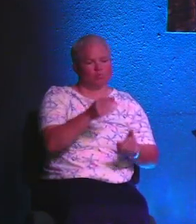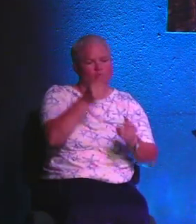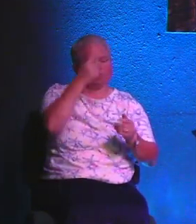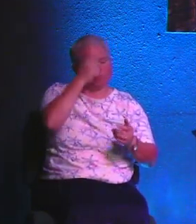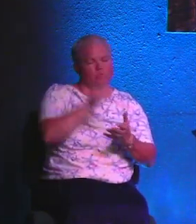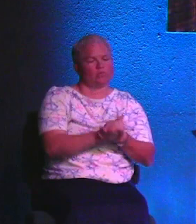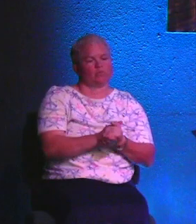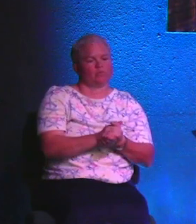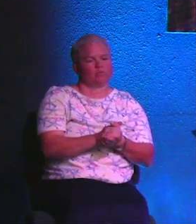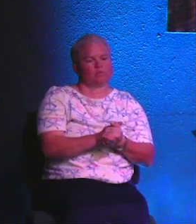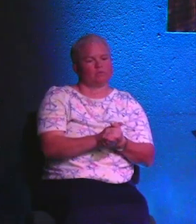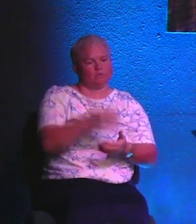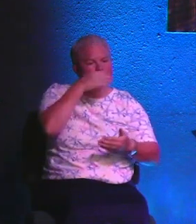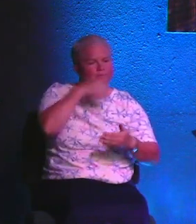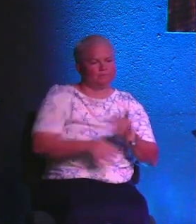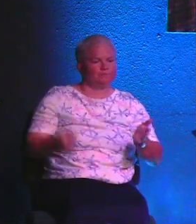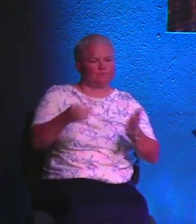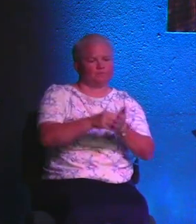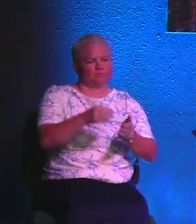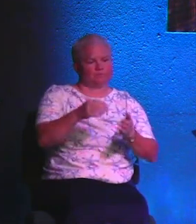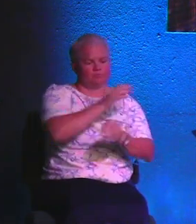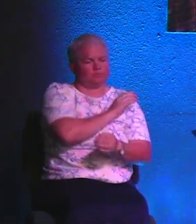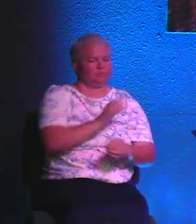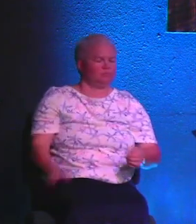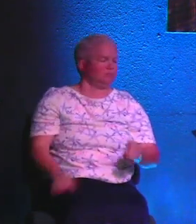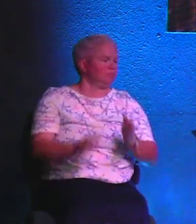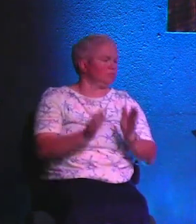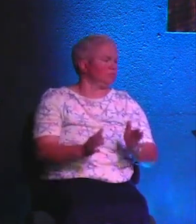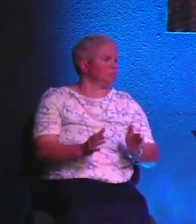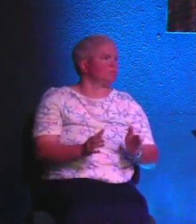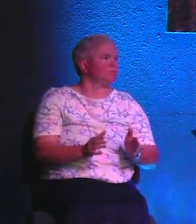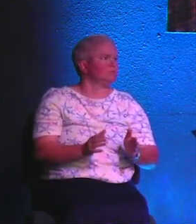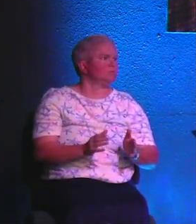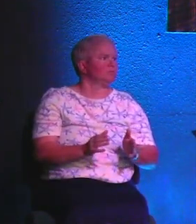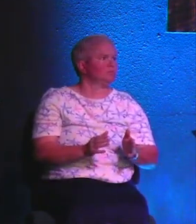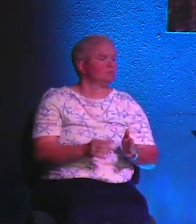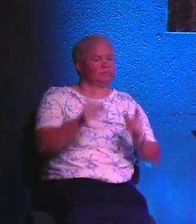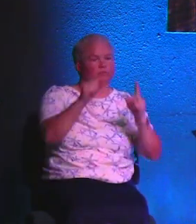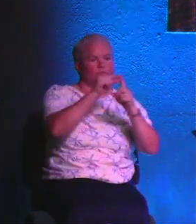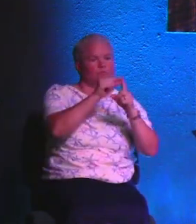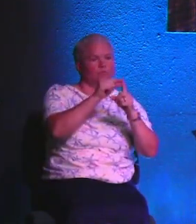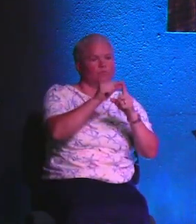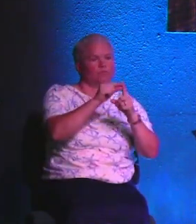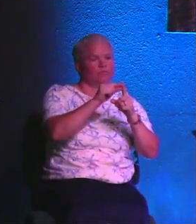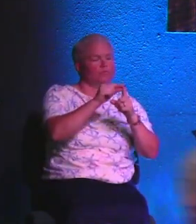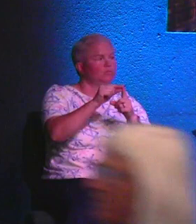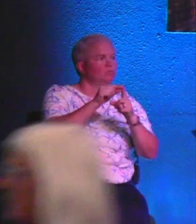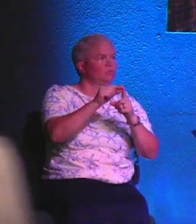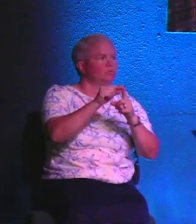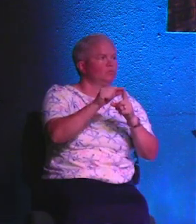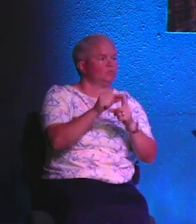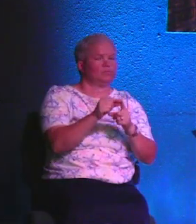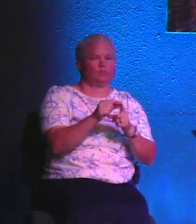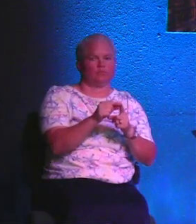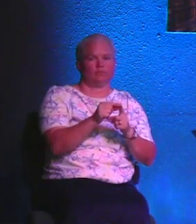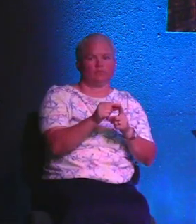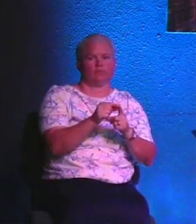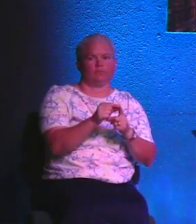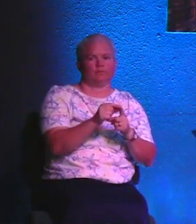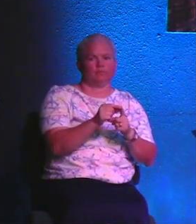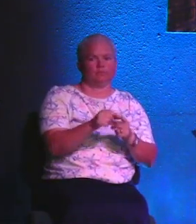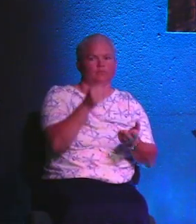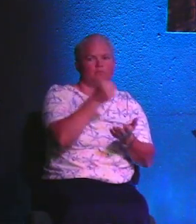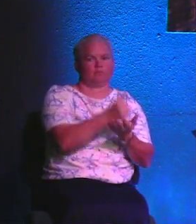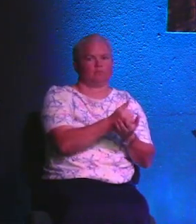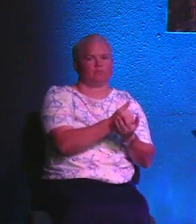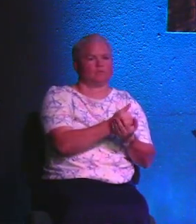we don't give anything because we have this, the Word of God that attests to all things.